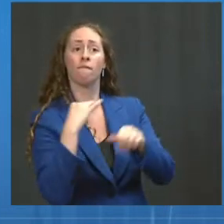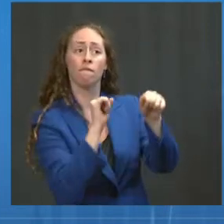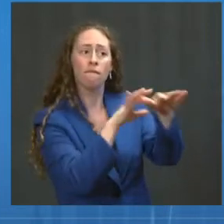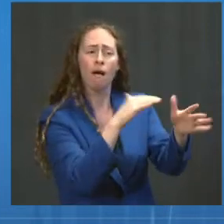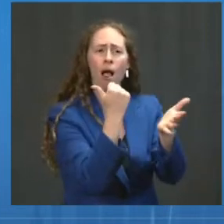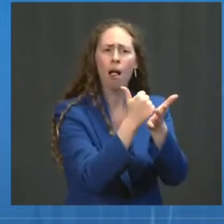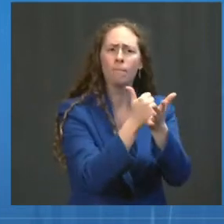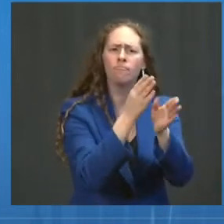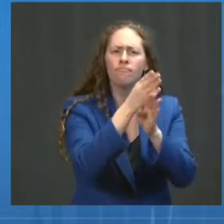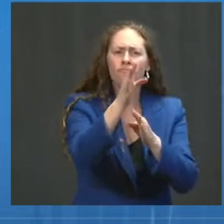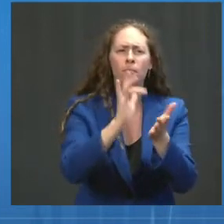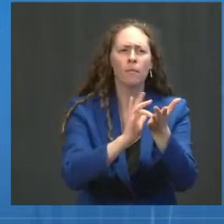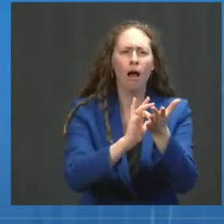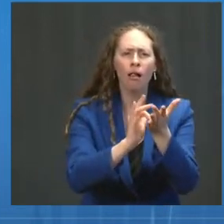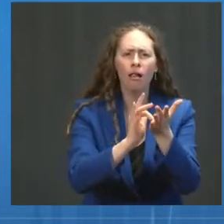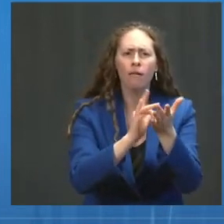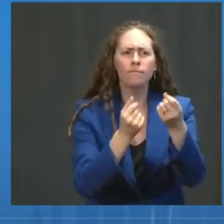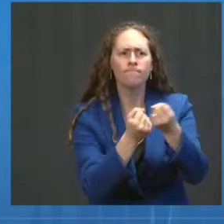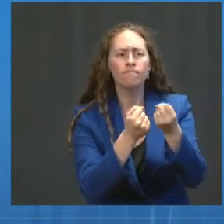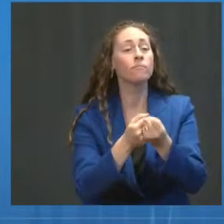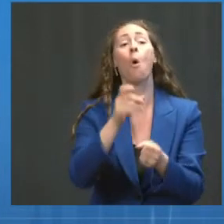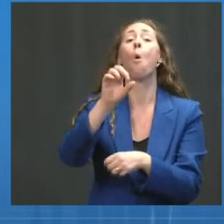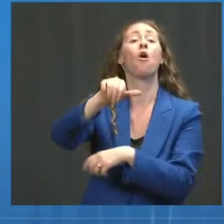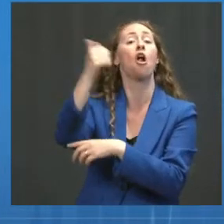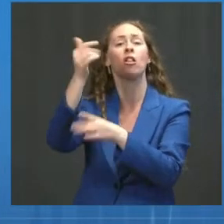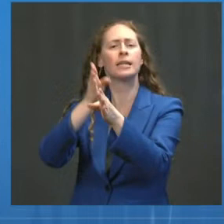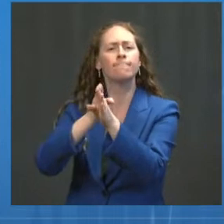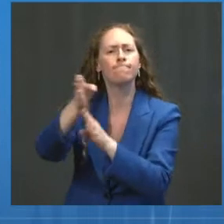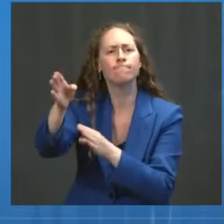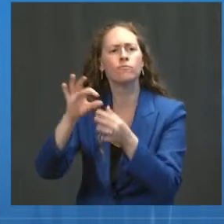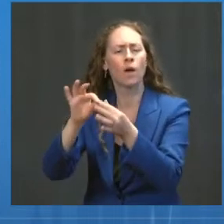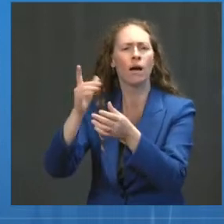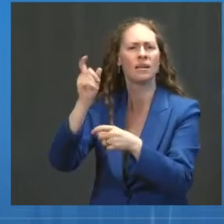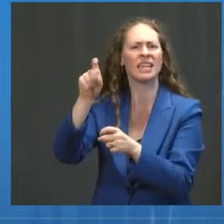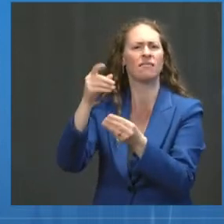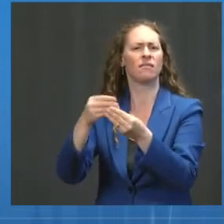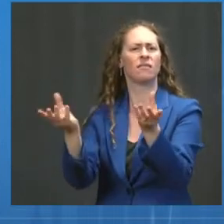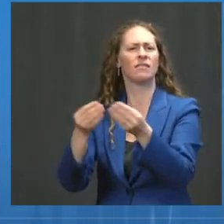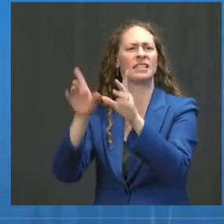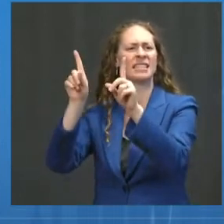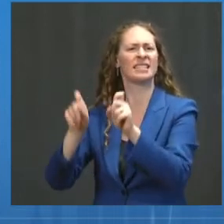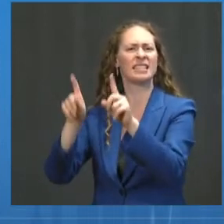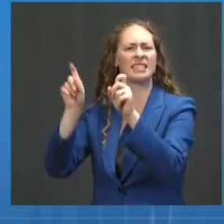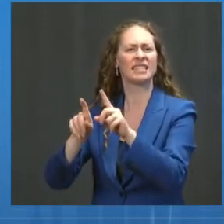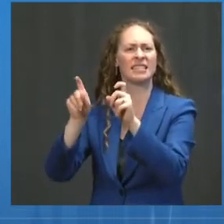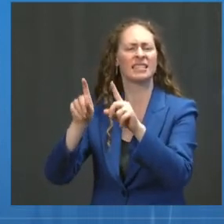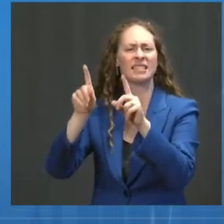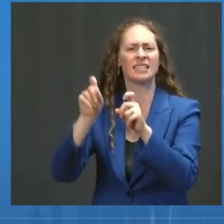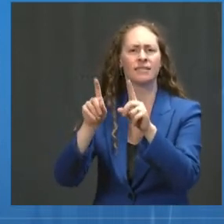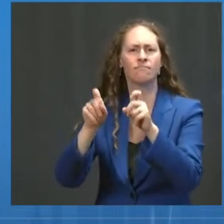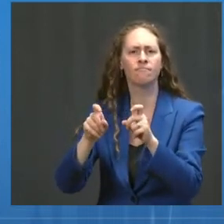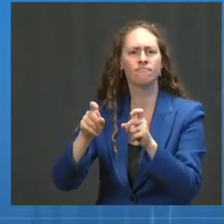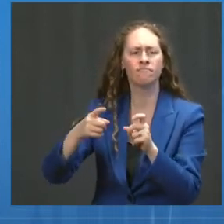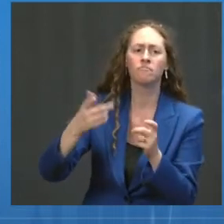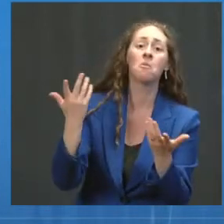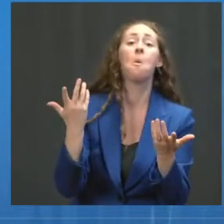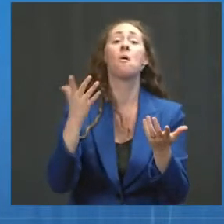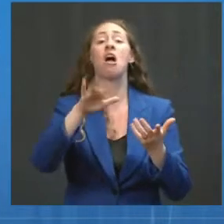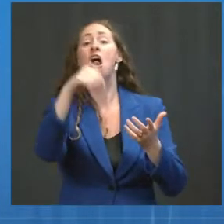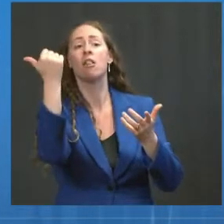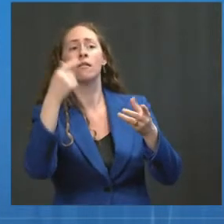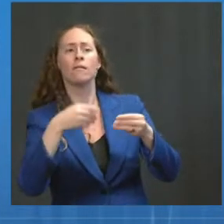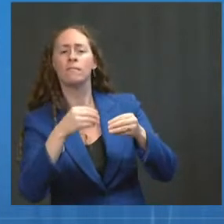up free testing sites, to surging critical assets like ventilators and ambulance to strained